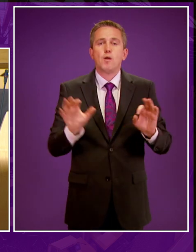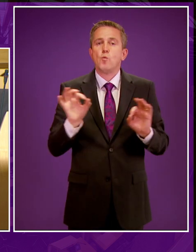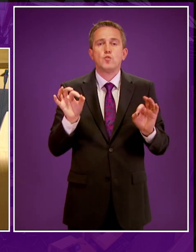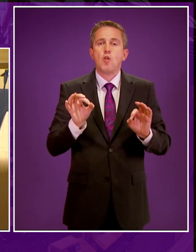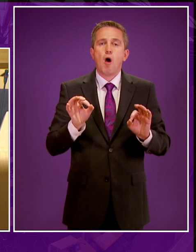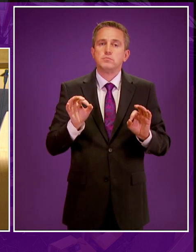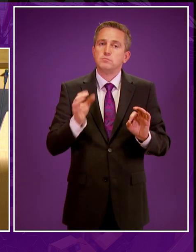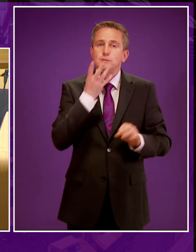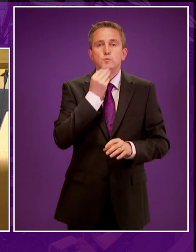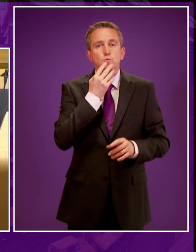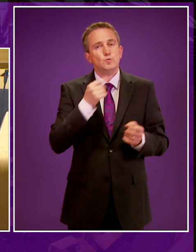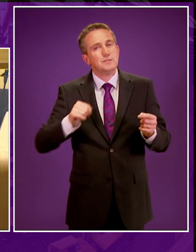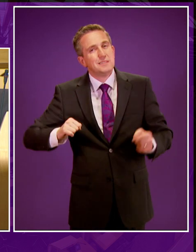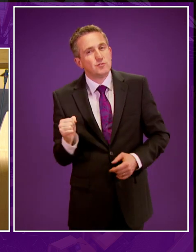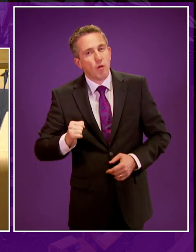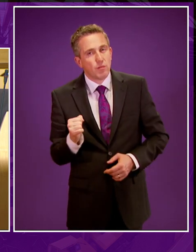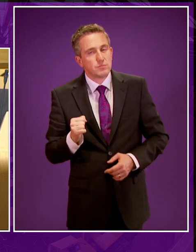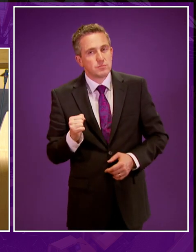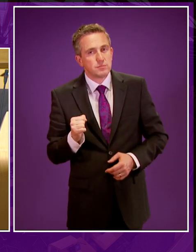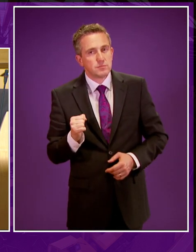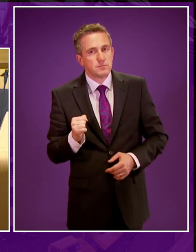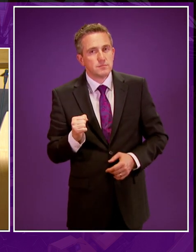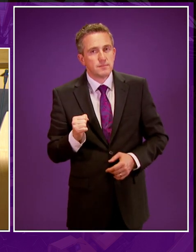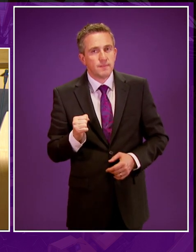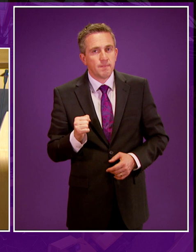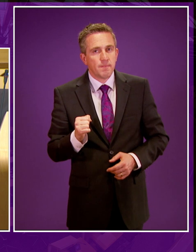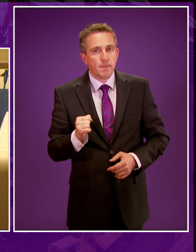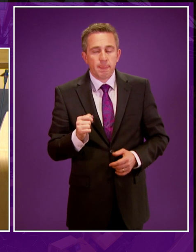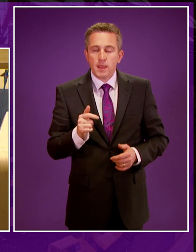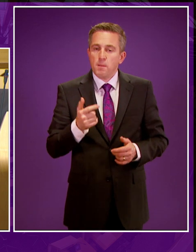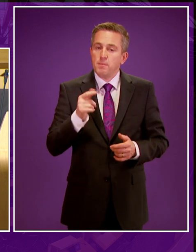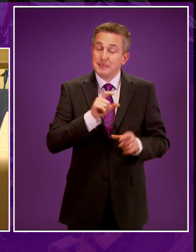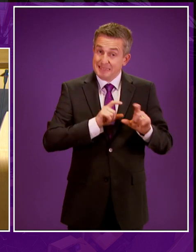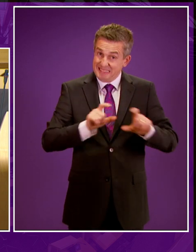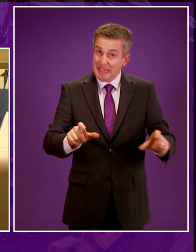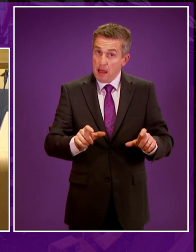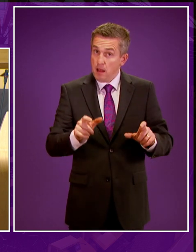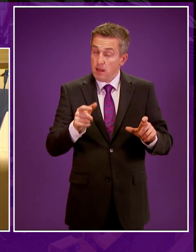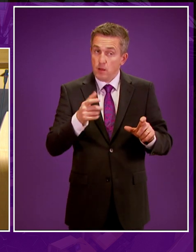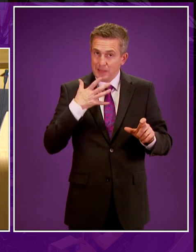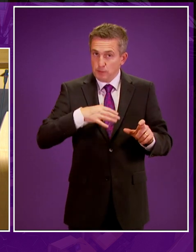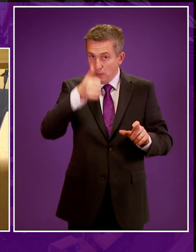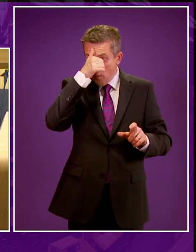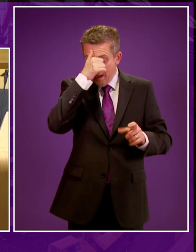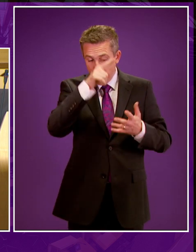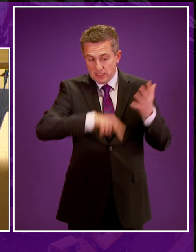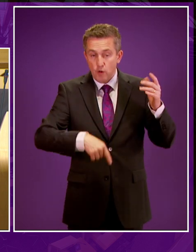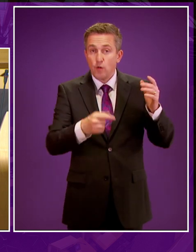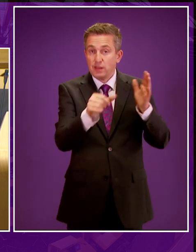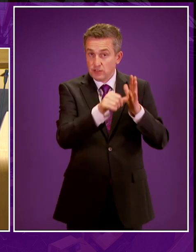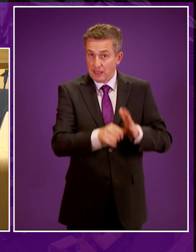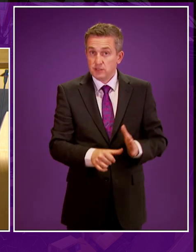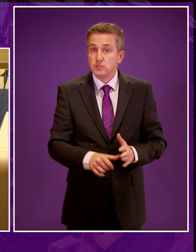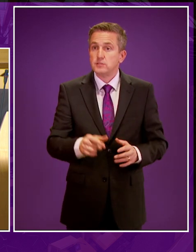part in tackling these challenges in Scotland. But these are still challenges that must be met. But we can also see opportunities